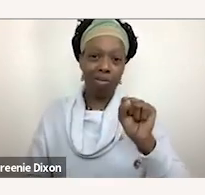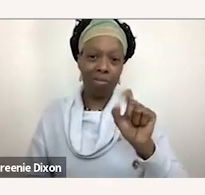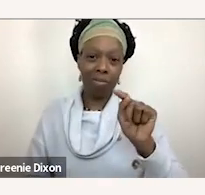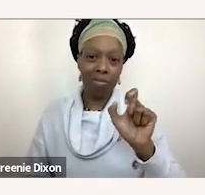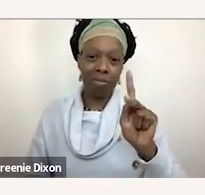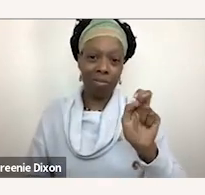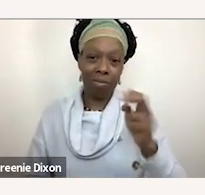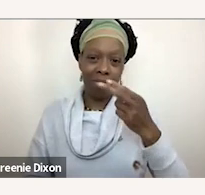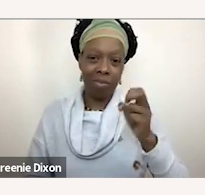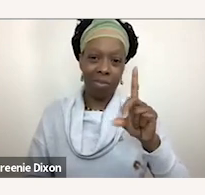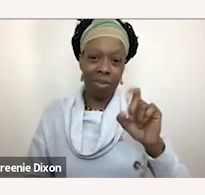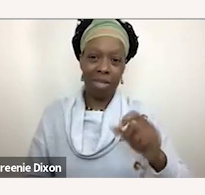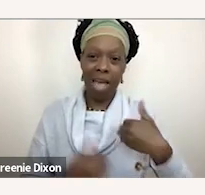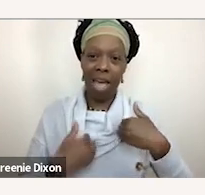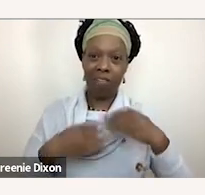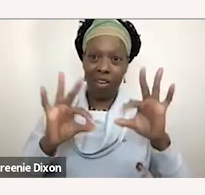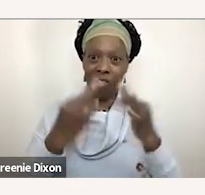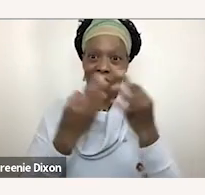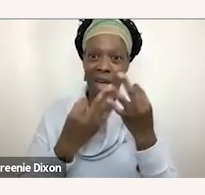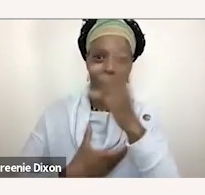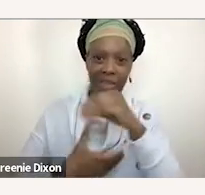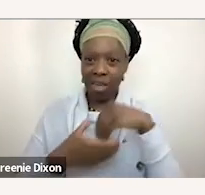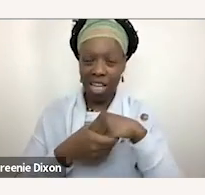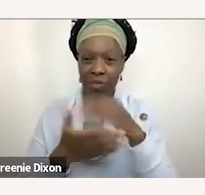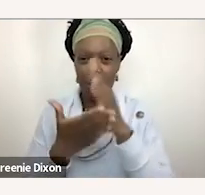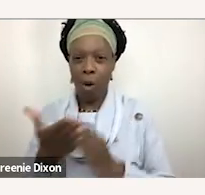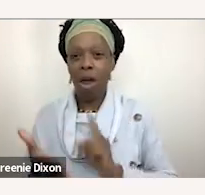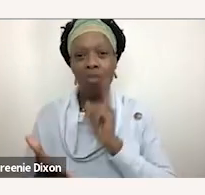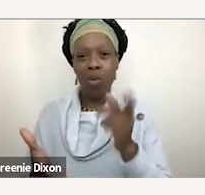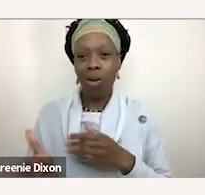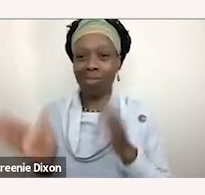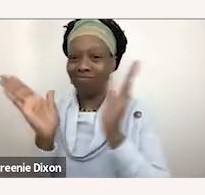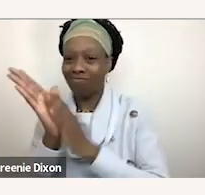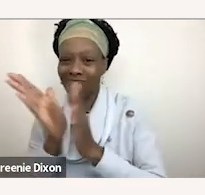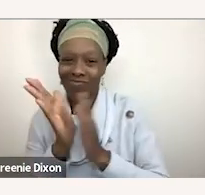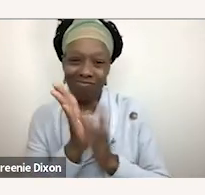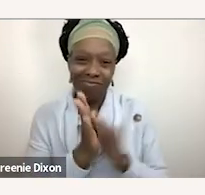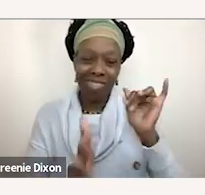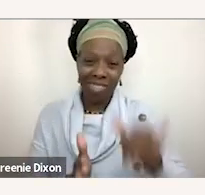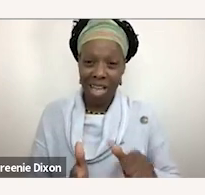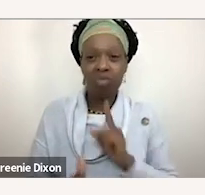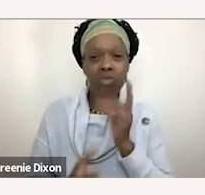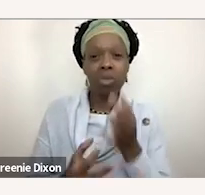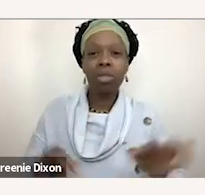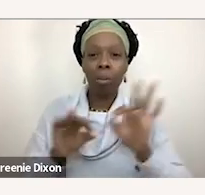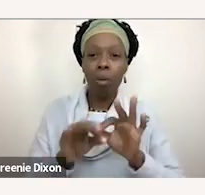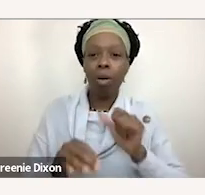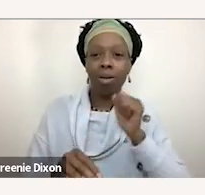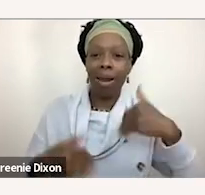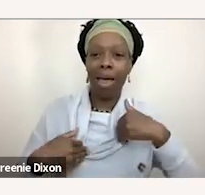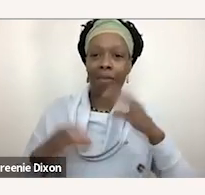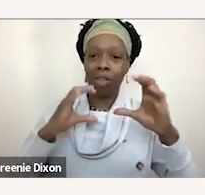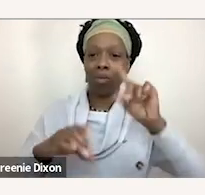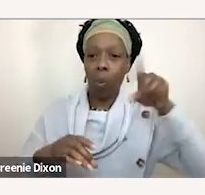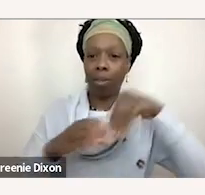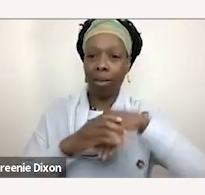i just i just want to shout that out um and it and it really is about bringing the conversation not just in the classroom but to